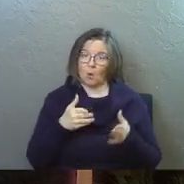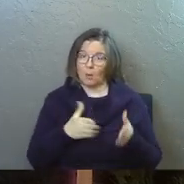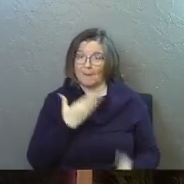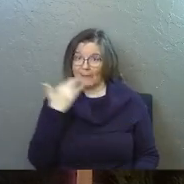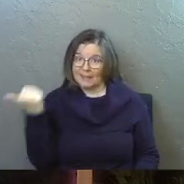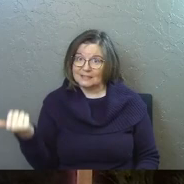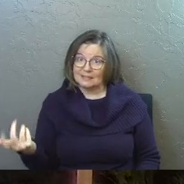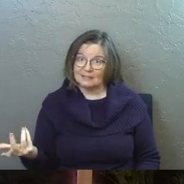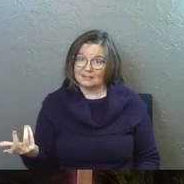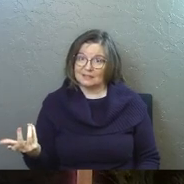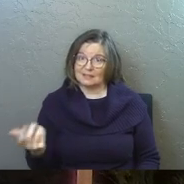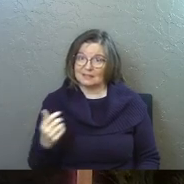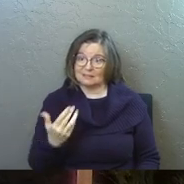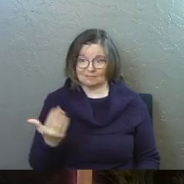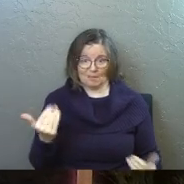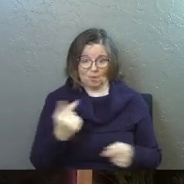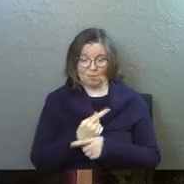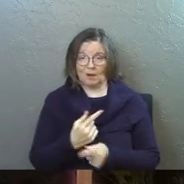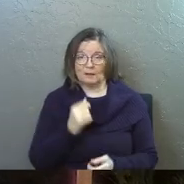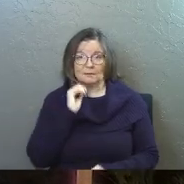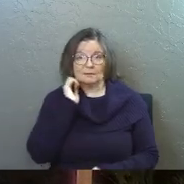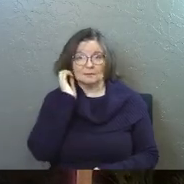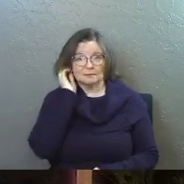best. Anybody? Come on.